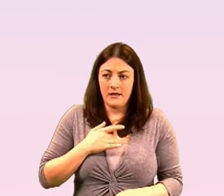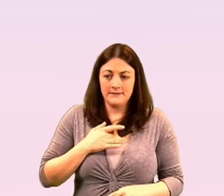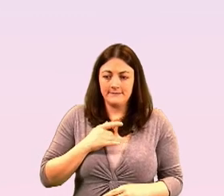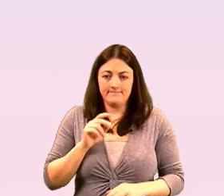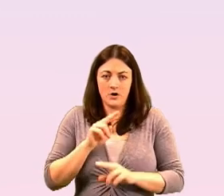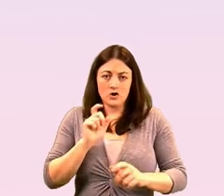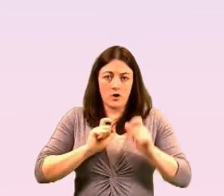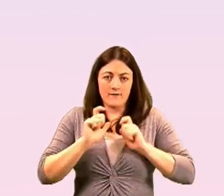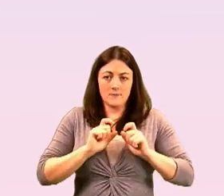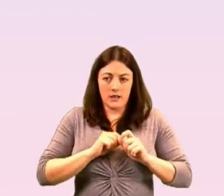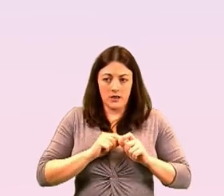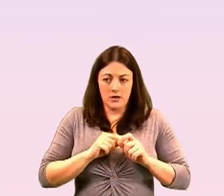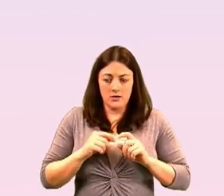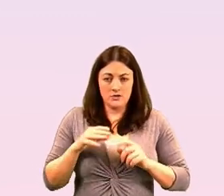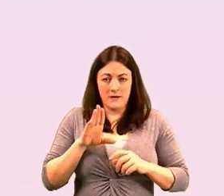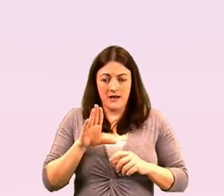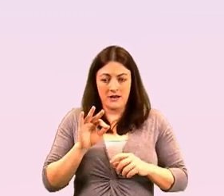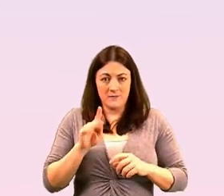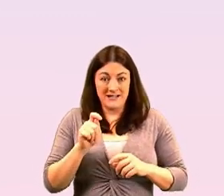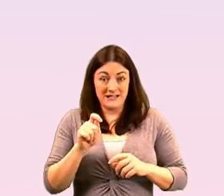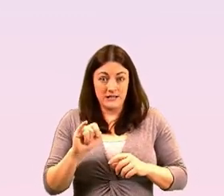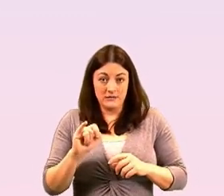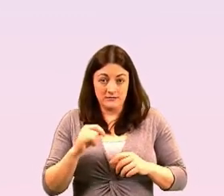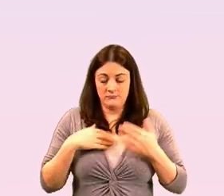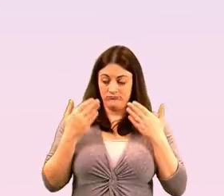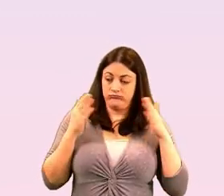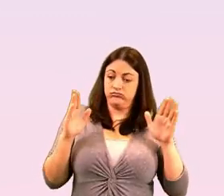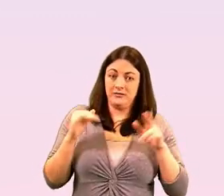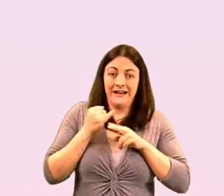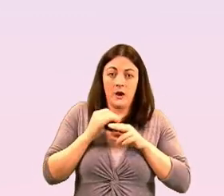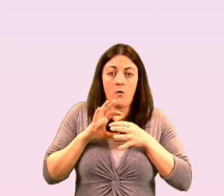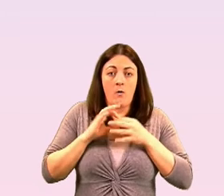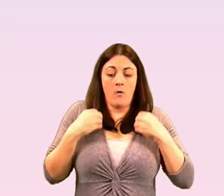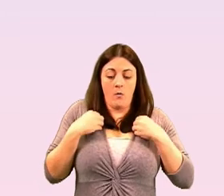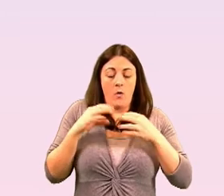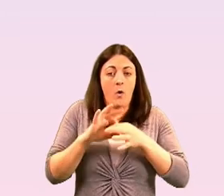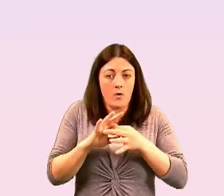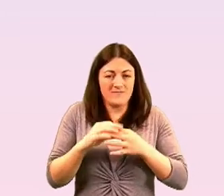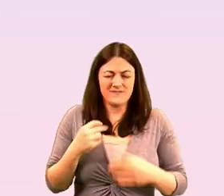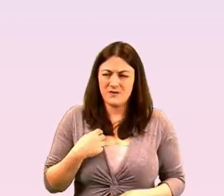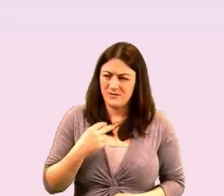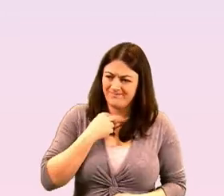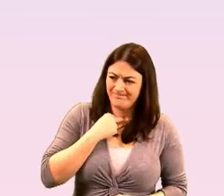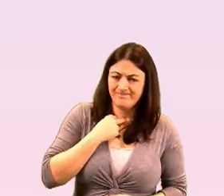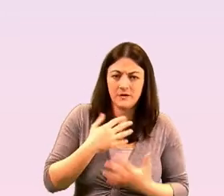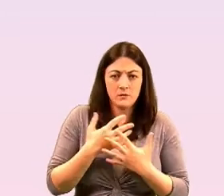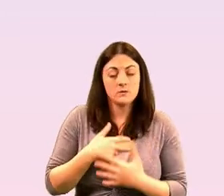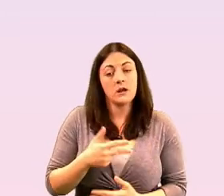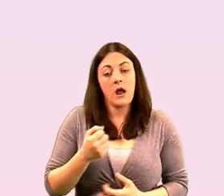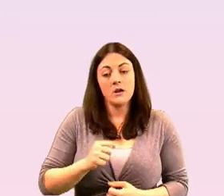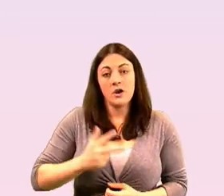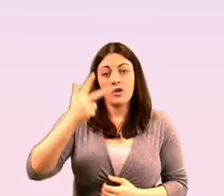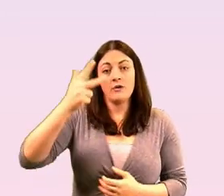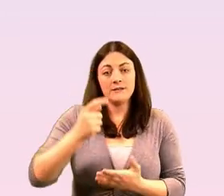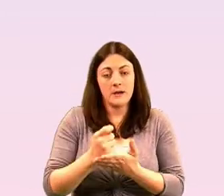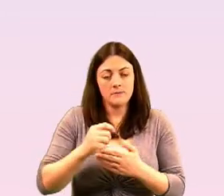so that's a very serious concern and we can see that in our own helpline and we saw unfortunately saw a three-fold increase in the number